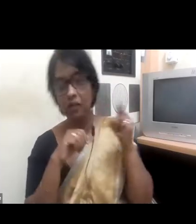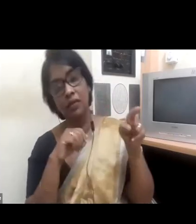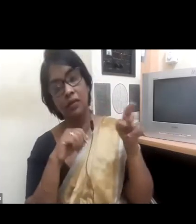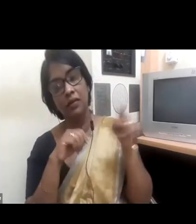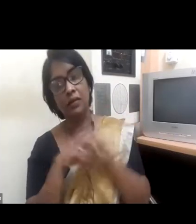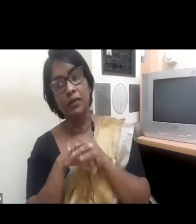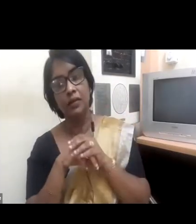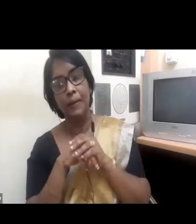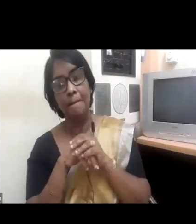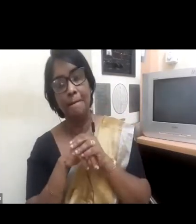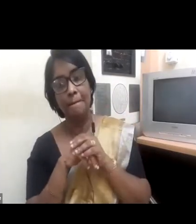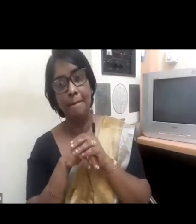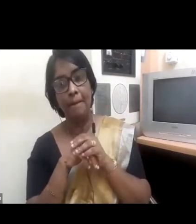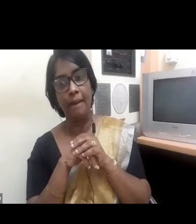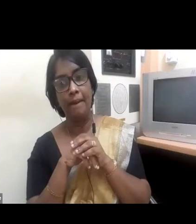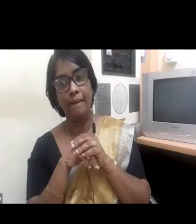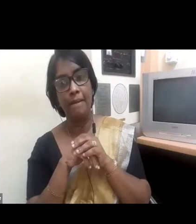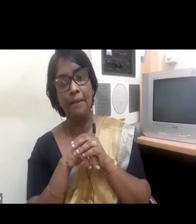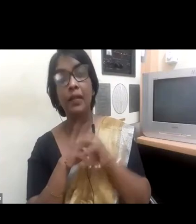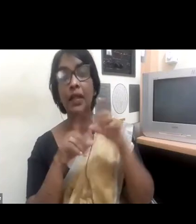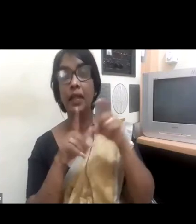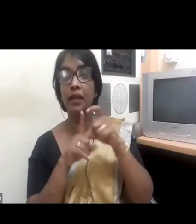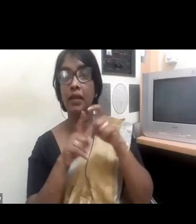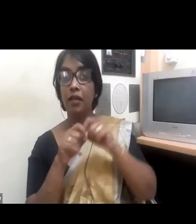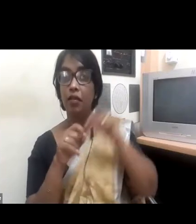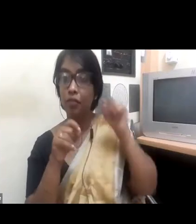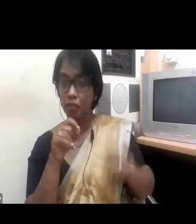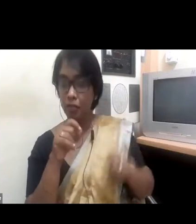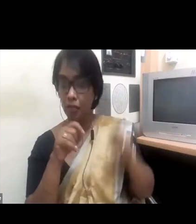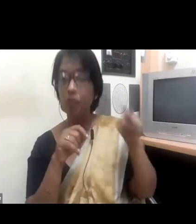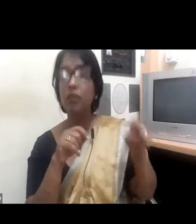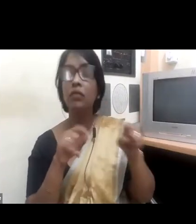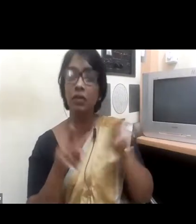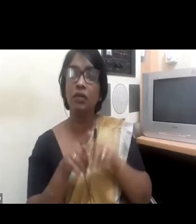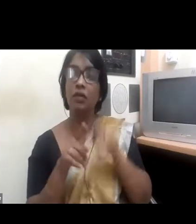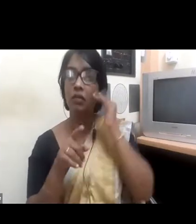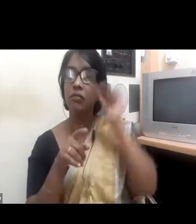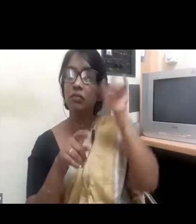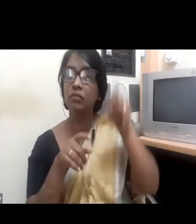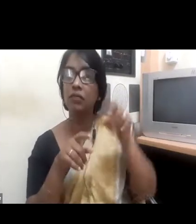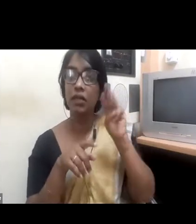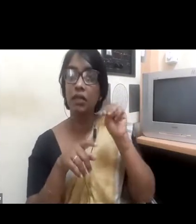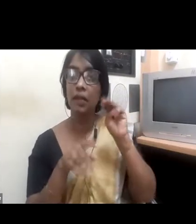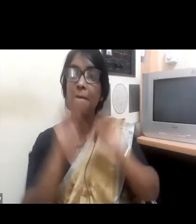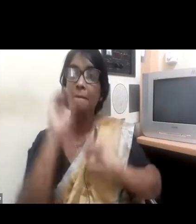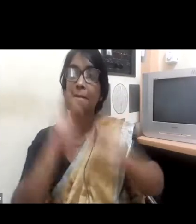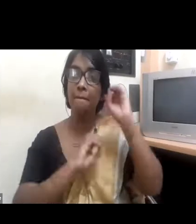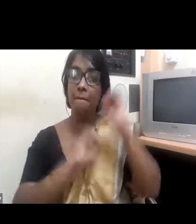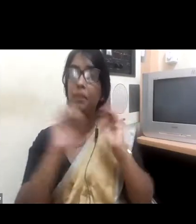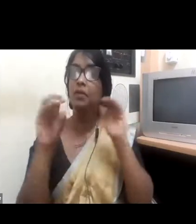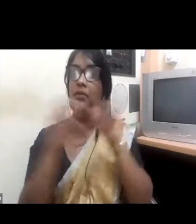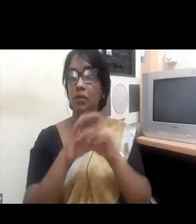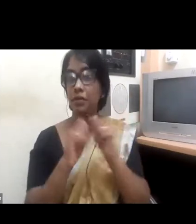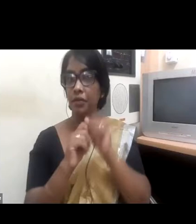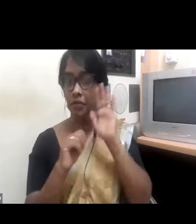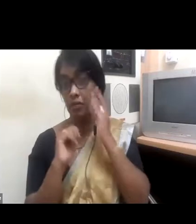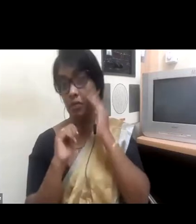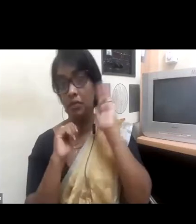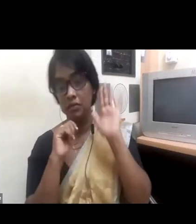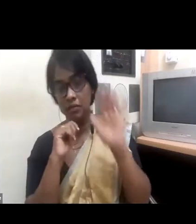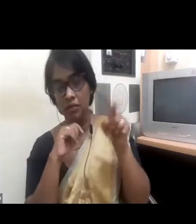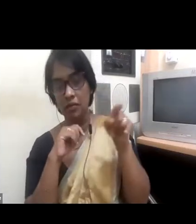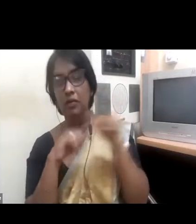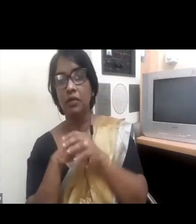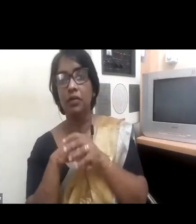the board actually performed much better financially than those that had less than 30% women in the board, and even better, and the